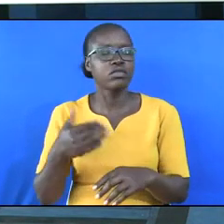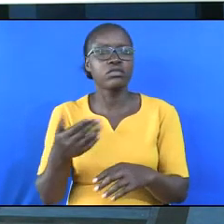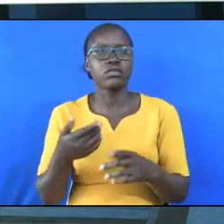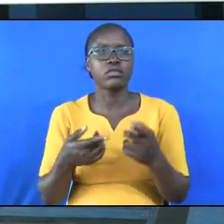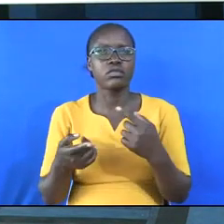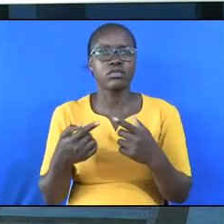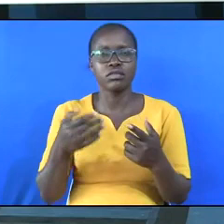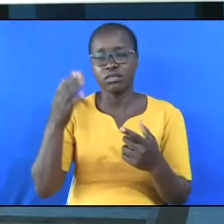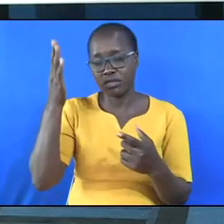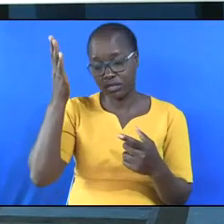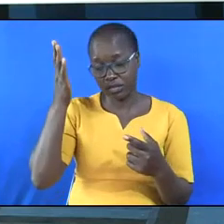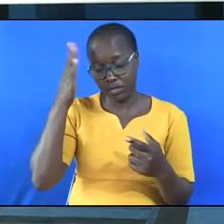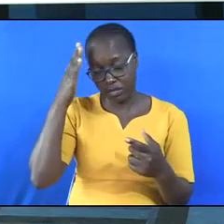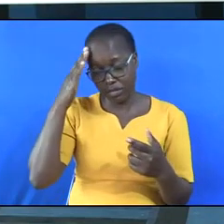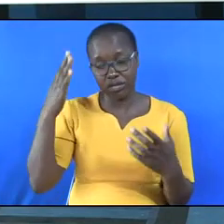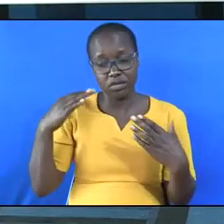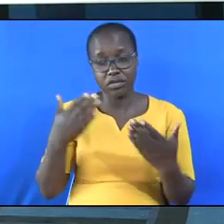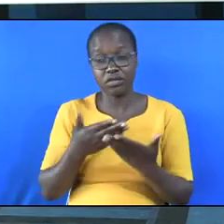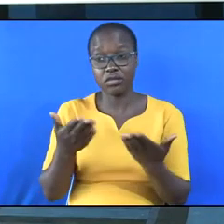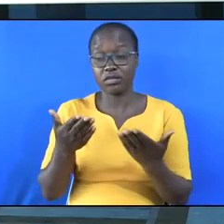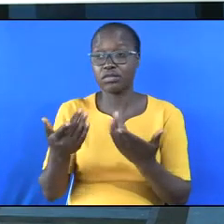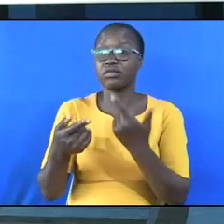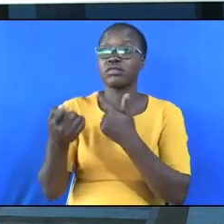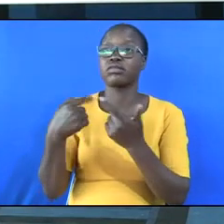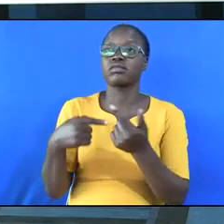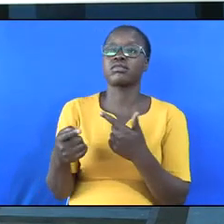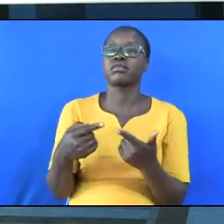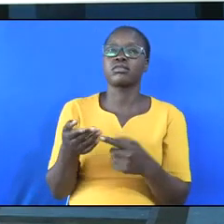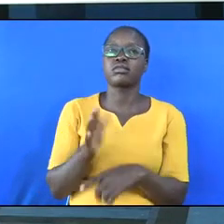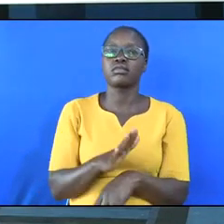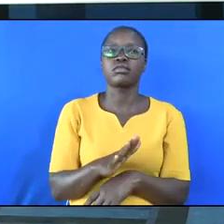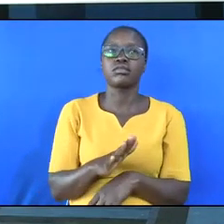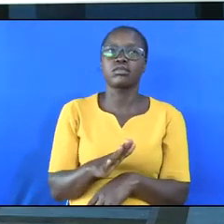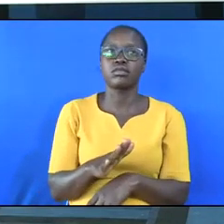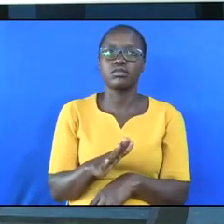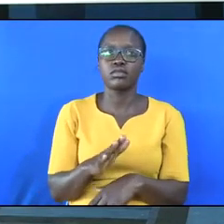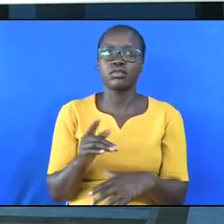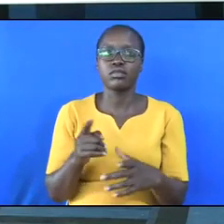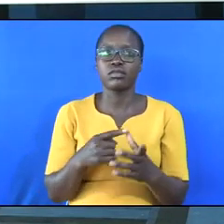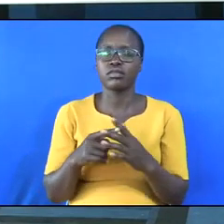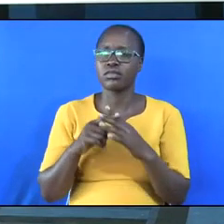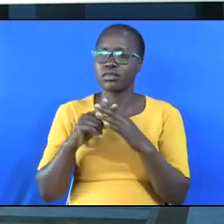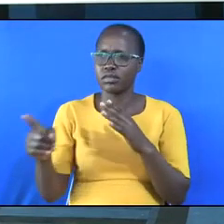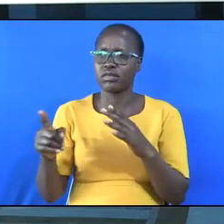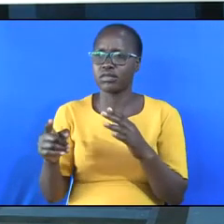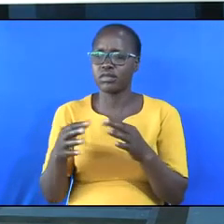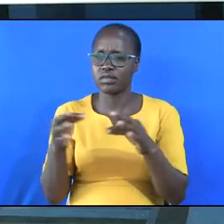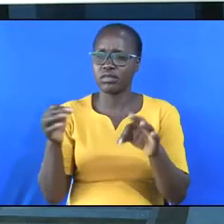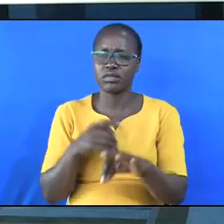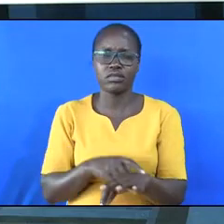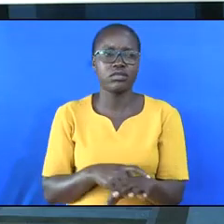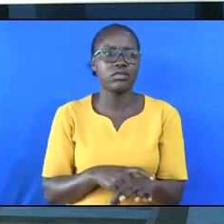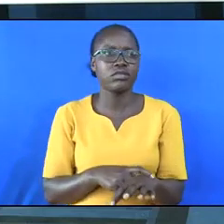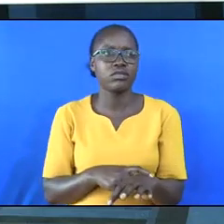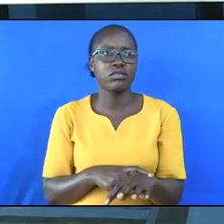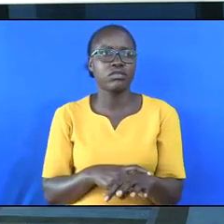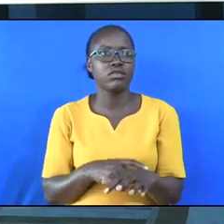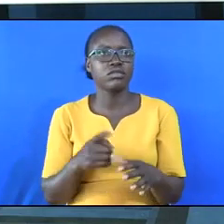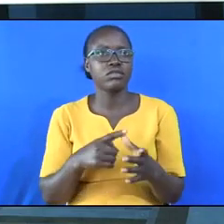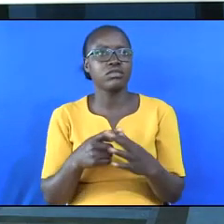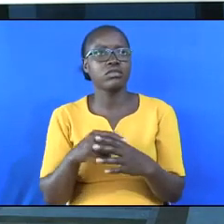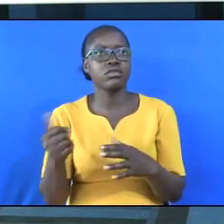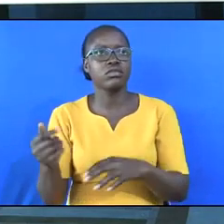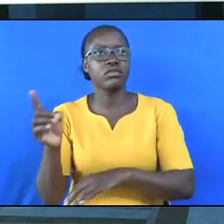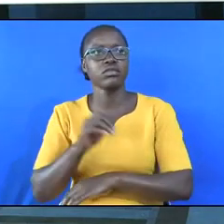it came, people knew that Bust and hump has come back. Then it disappeared for a while. Then